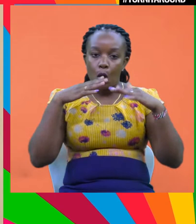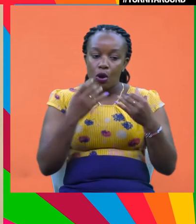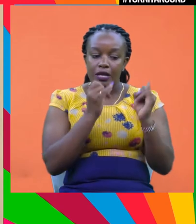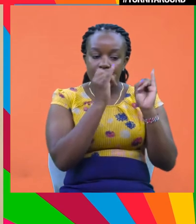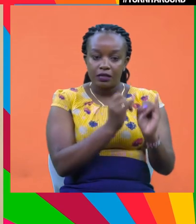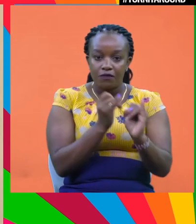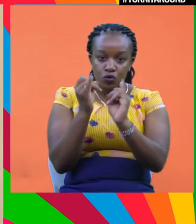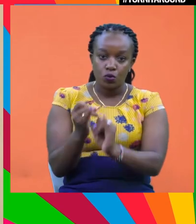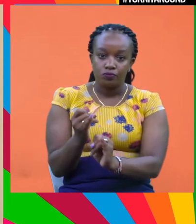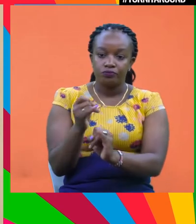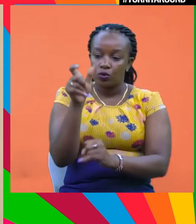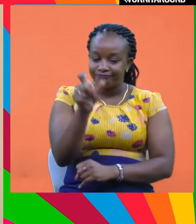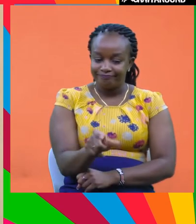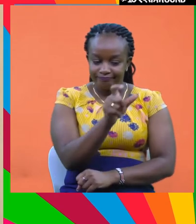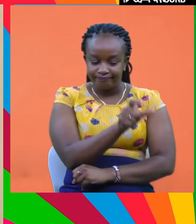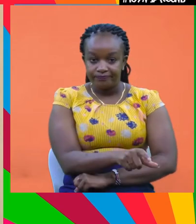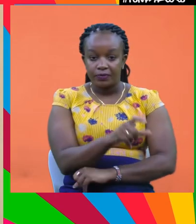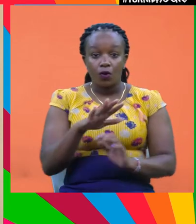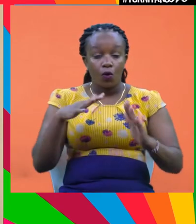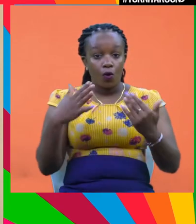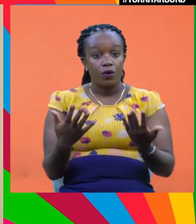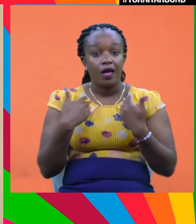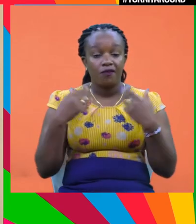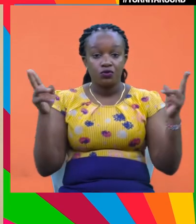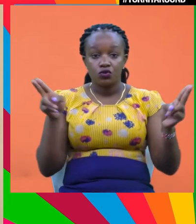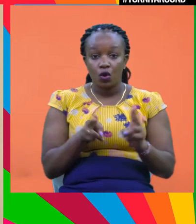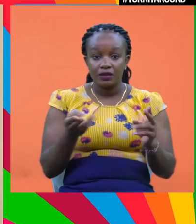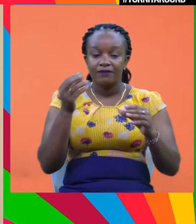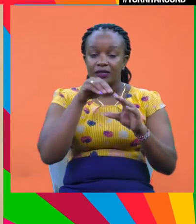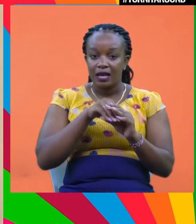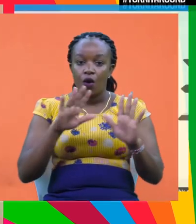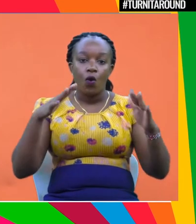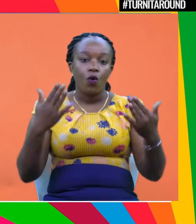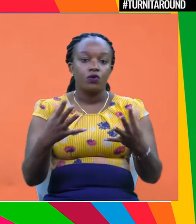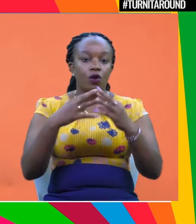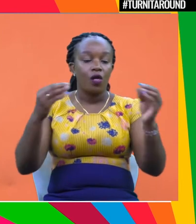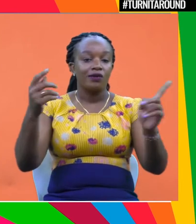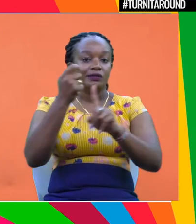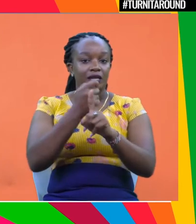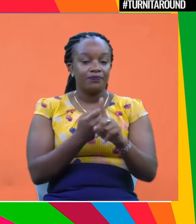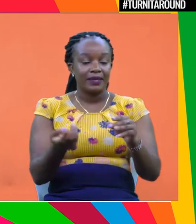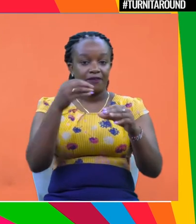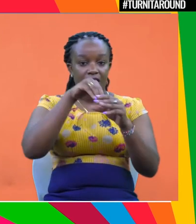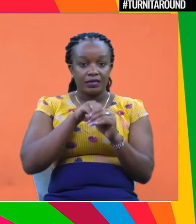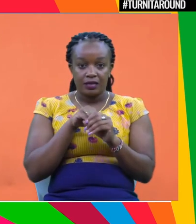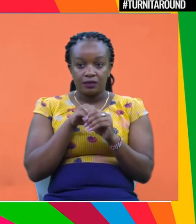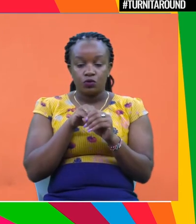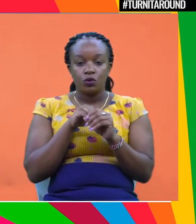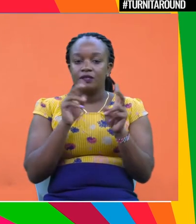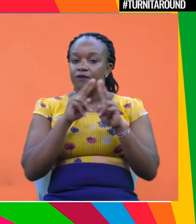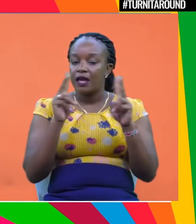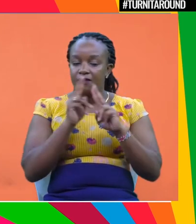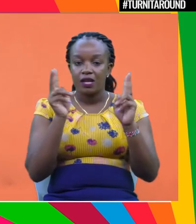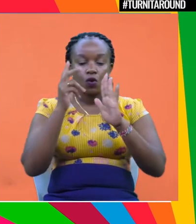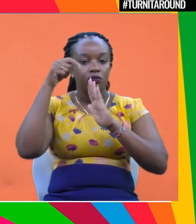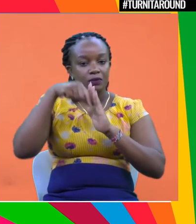individual. And you might have short term investors. You might have long term investors. So it's actually when you say the private sector, it's very,